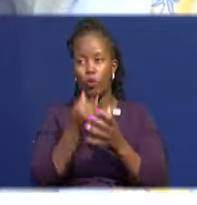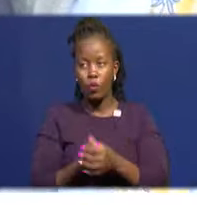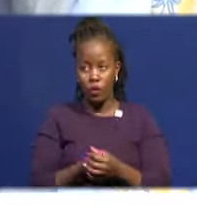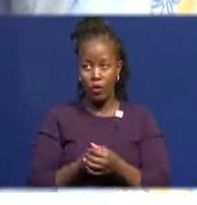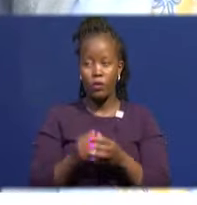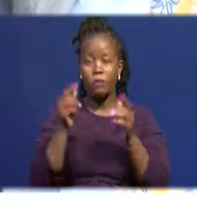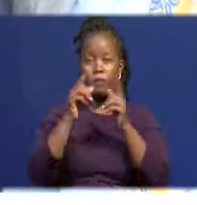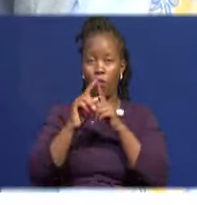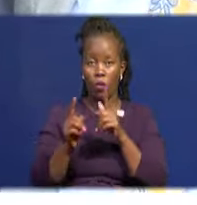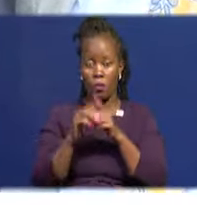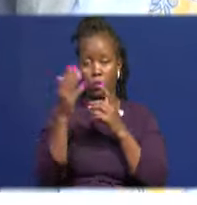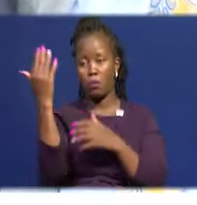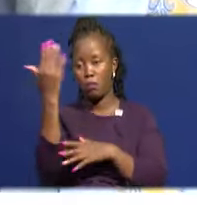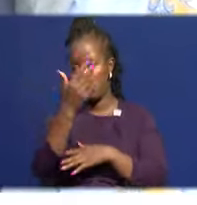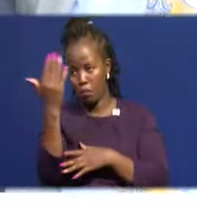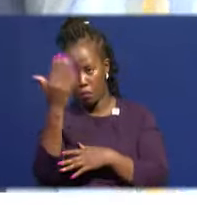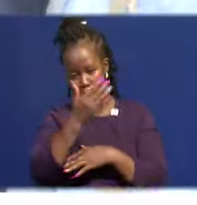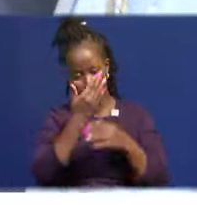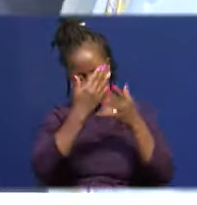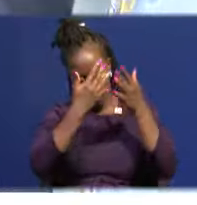it reads as follows.